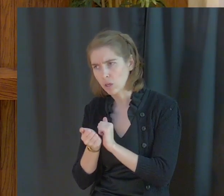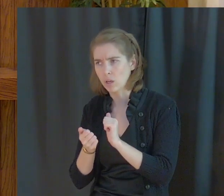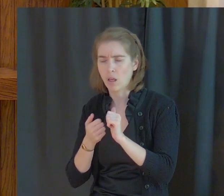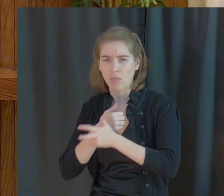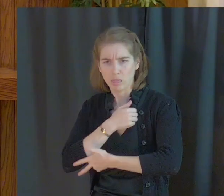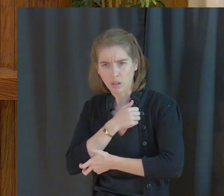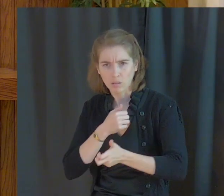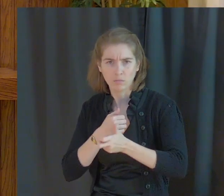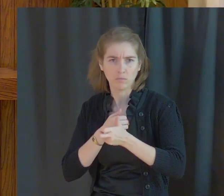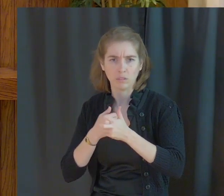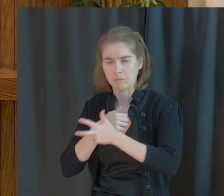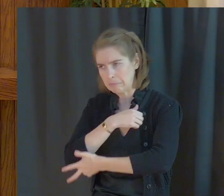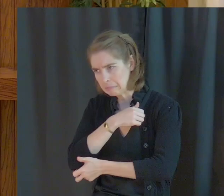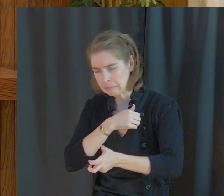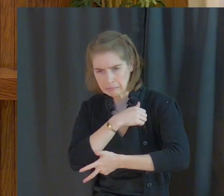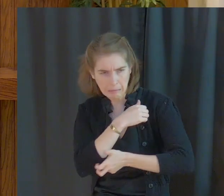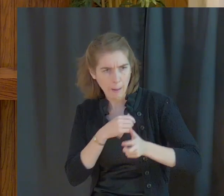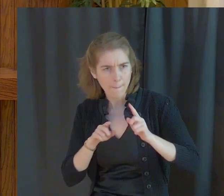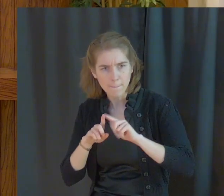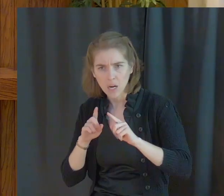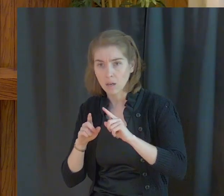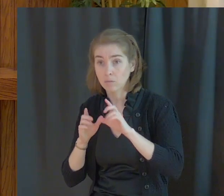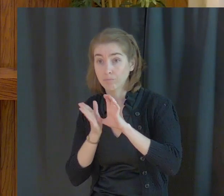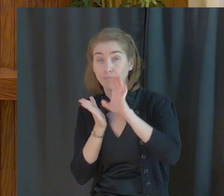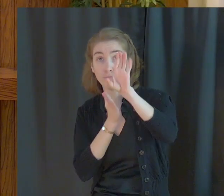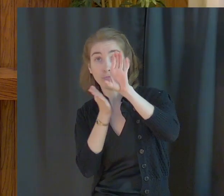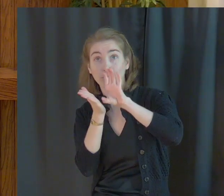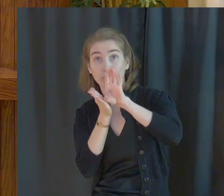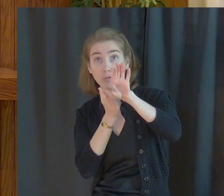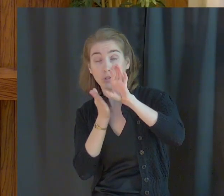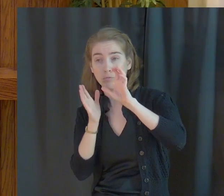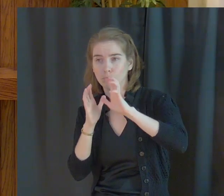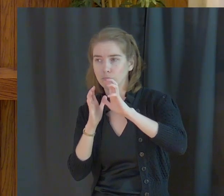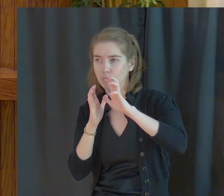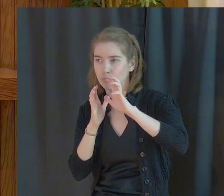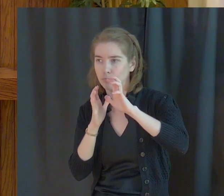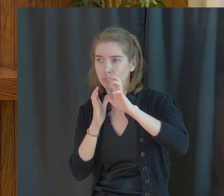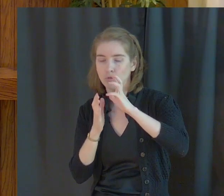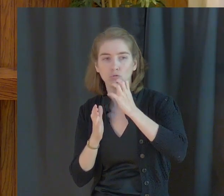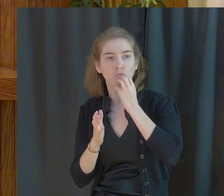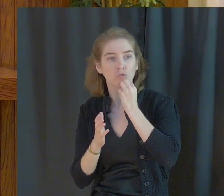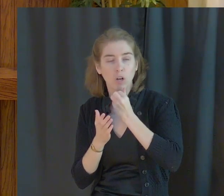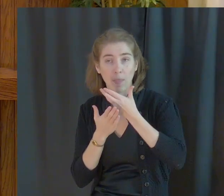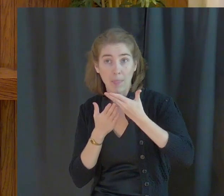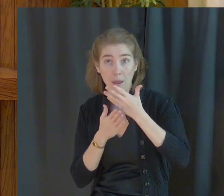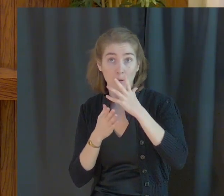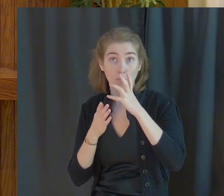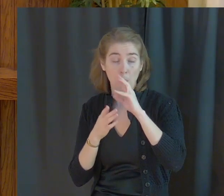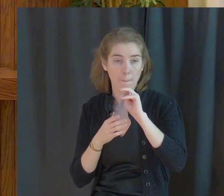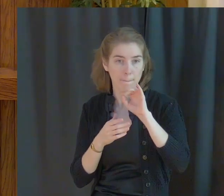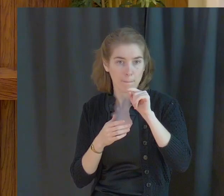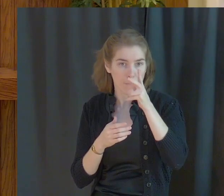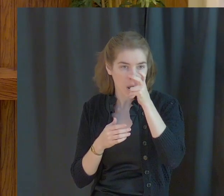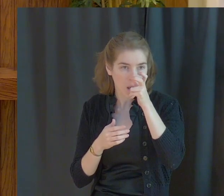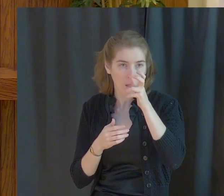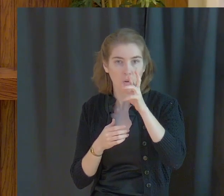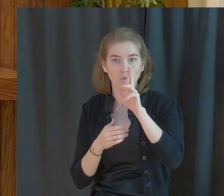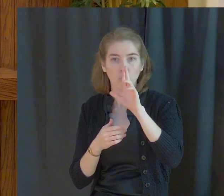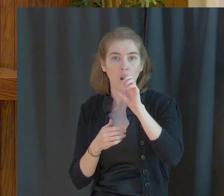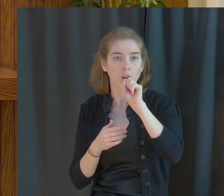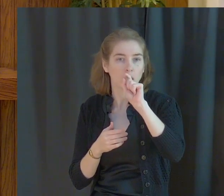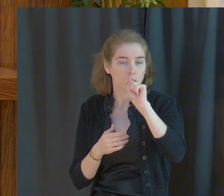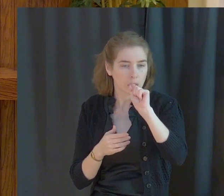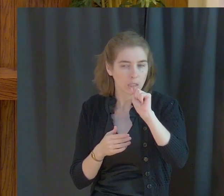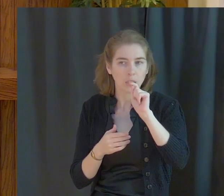break in and steal. But lay up for yourselves treasures in heaven where neither moth nor rust destroys,